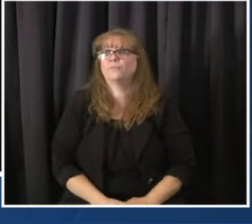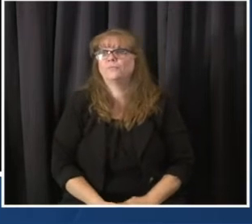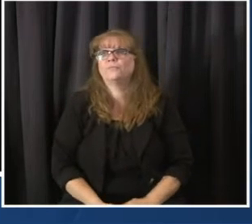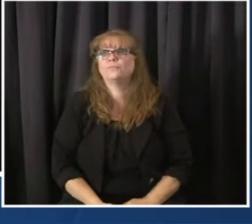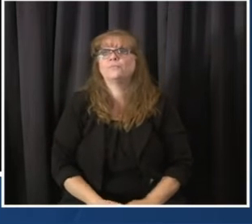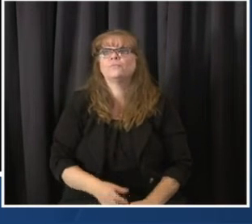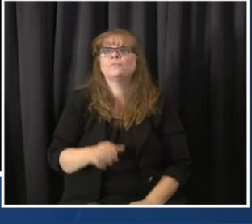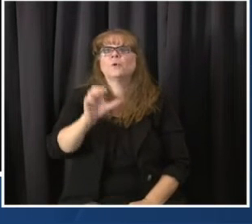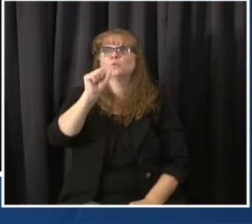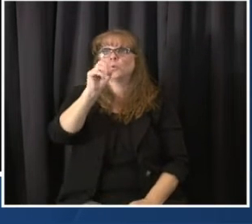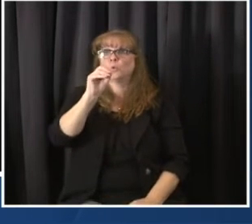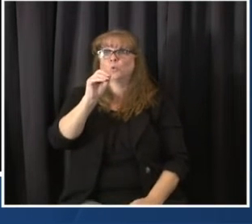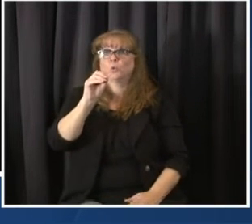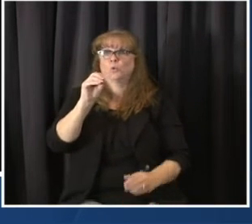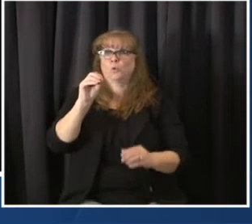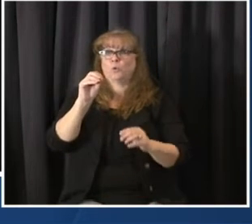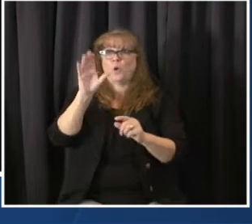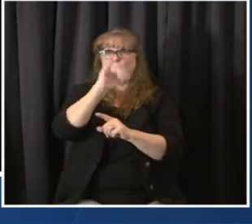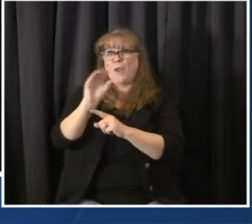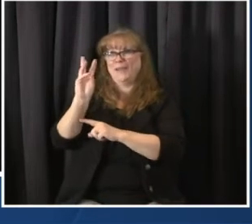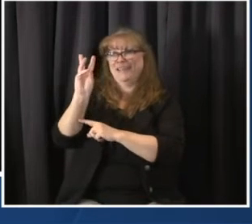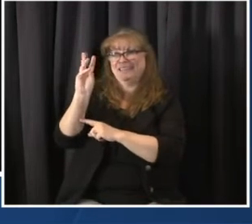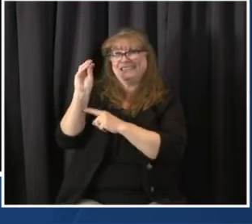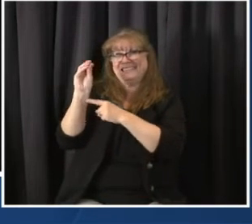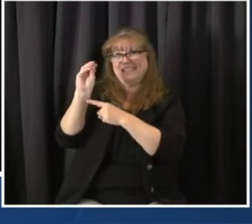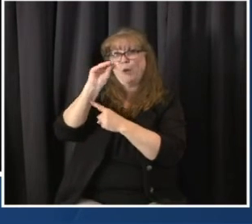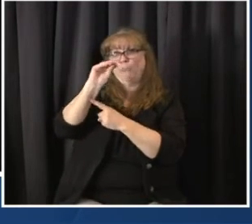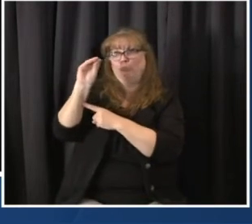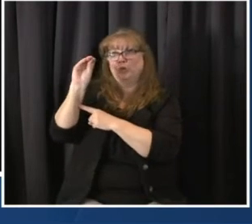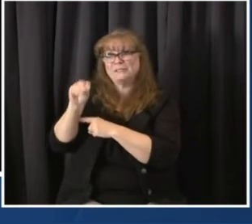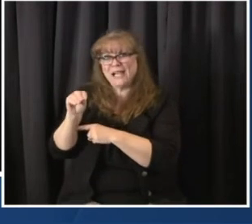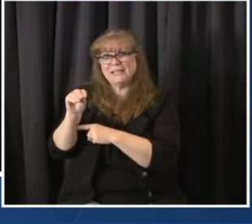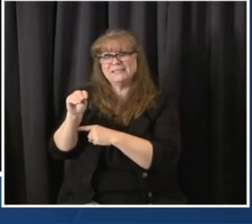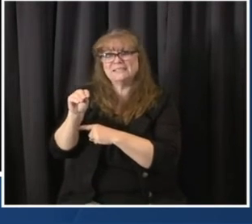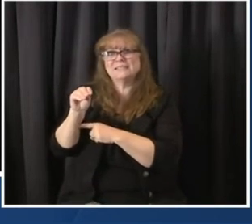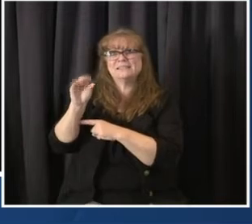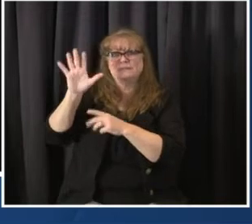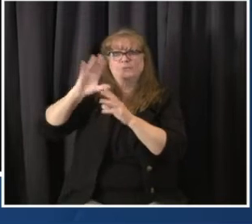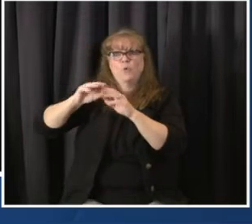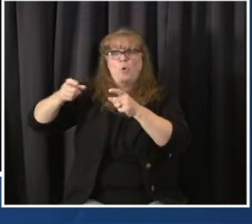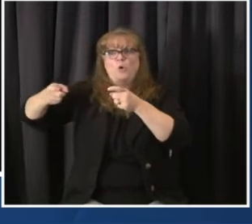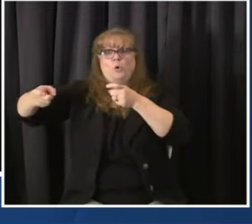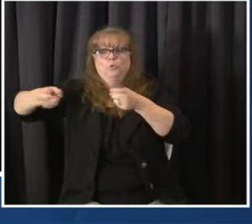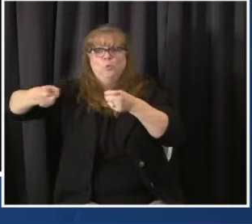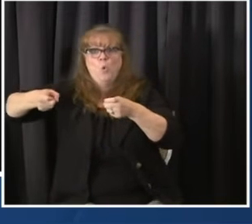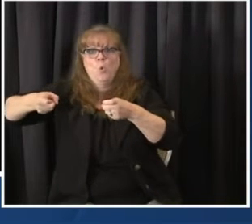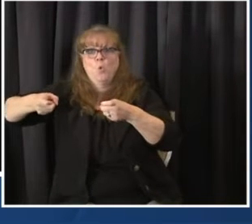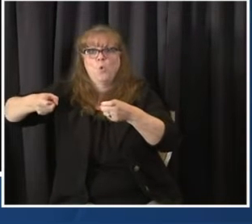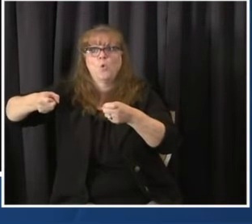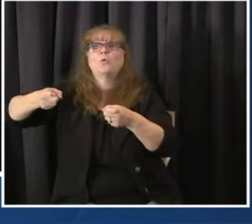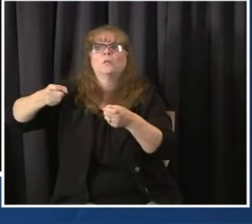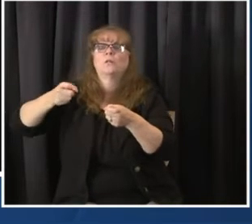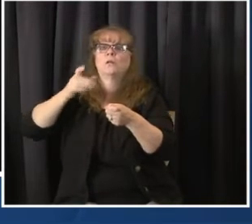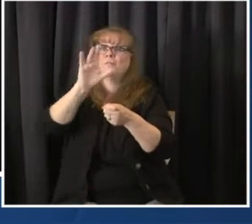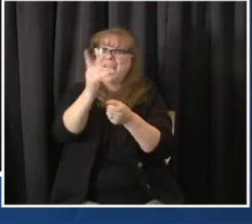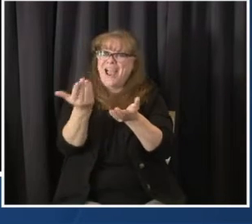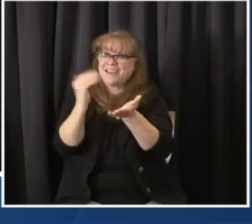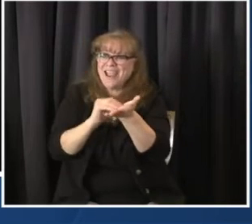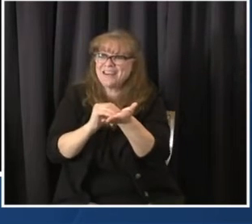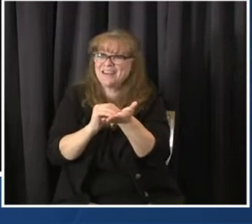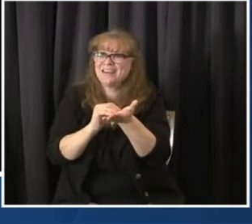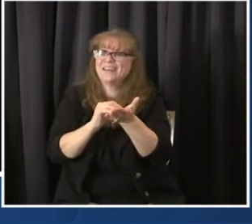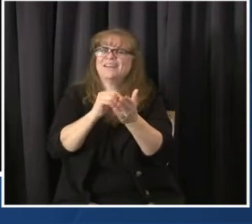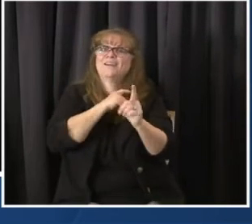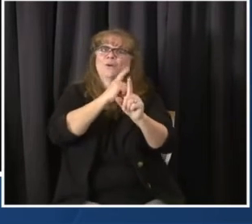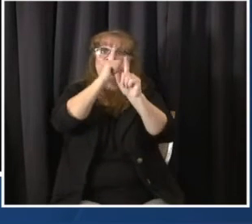control, there's also 70% transmission control, and then our current trajectory of 82% transmission control. But overall, you see, we do see